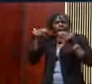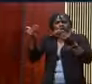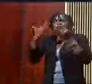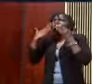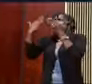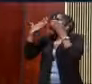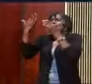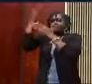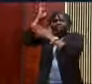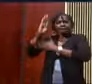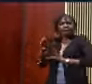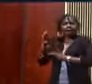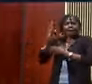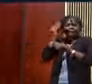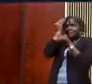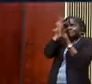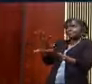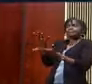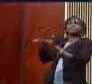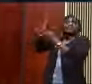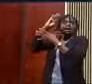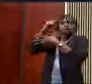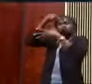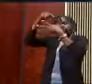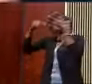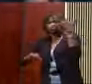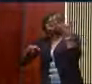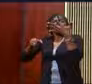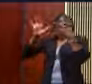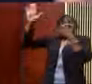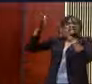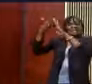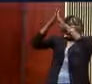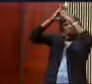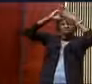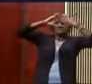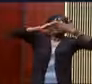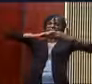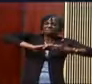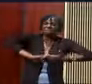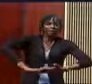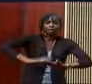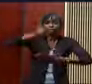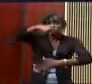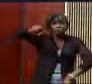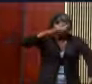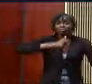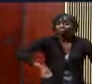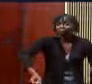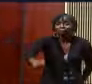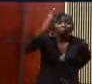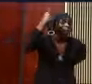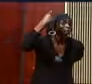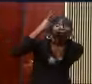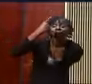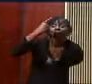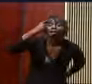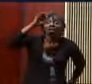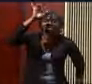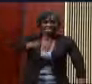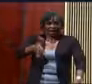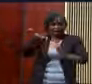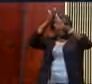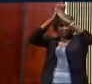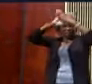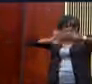be made known to God. And God's peace that passeth all understanding will guard your